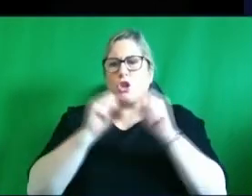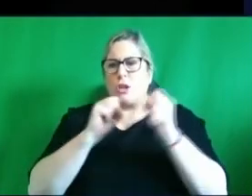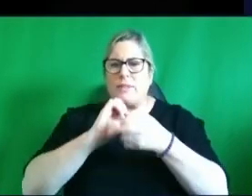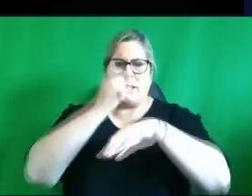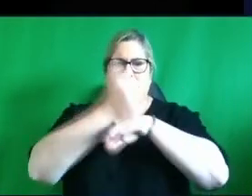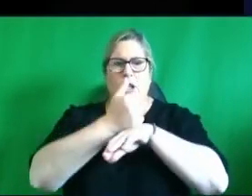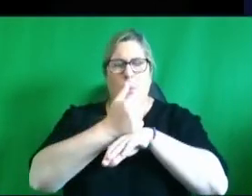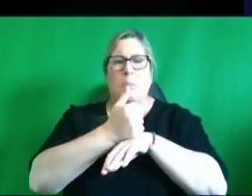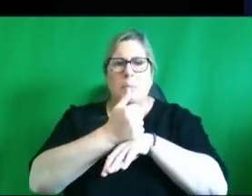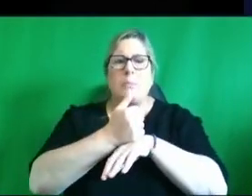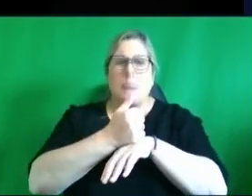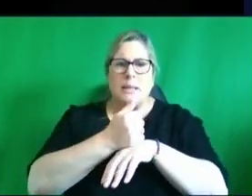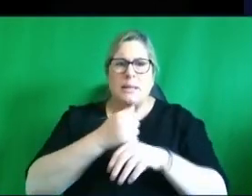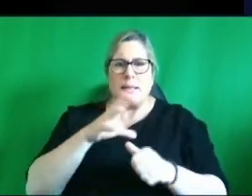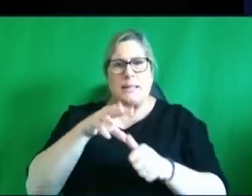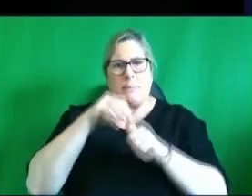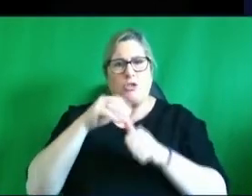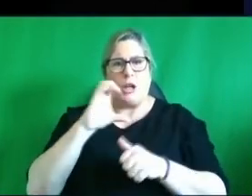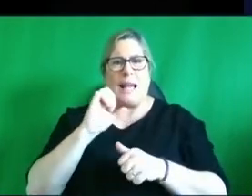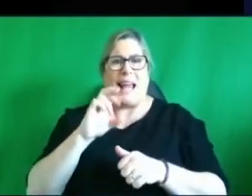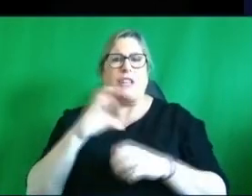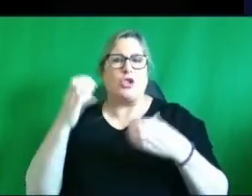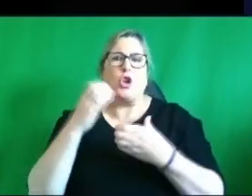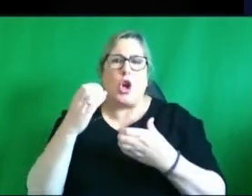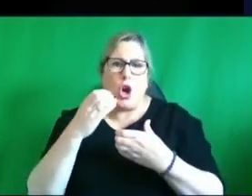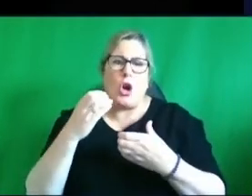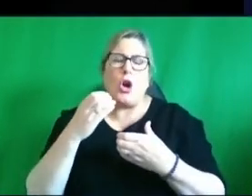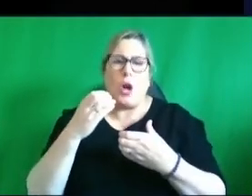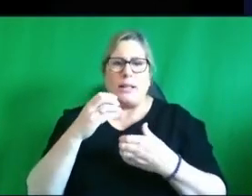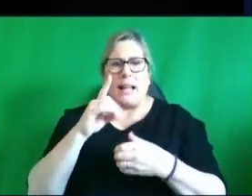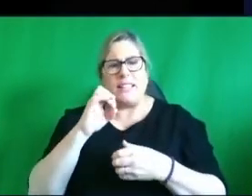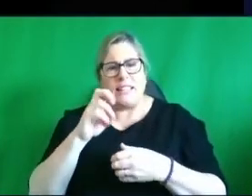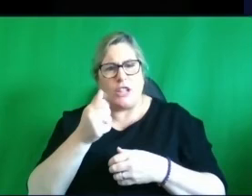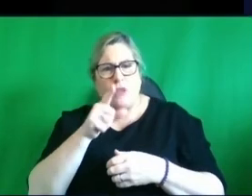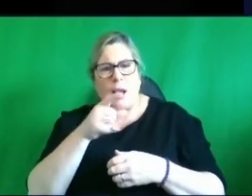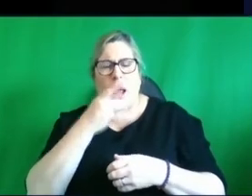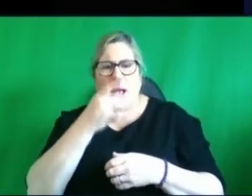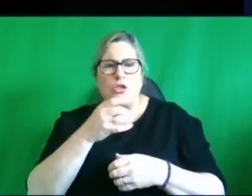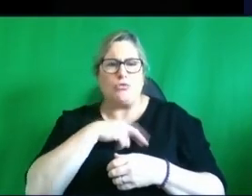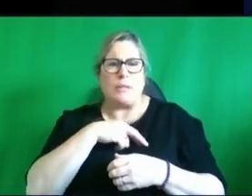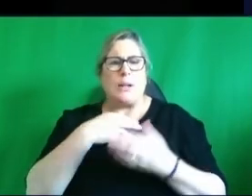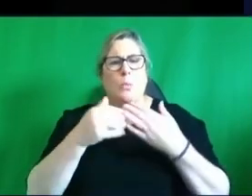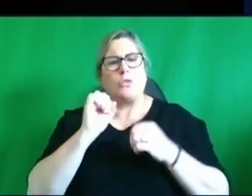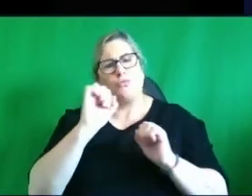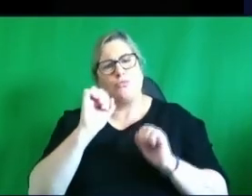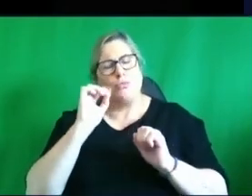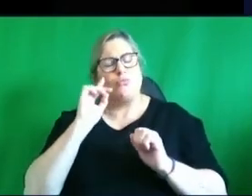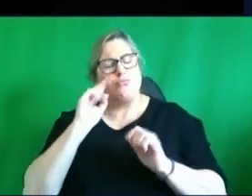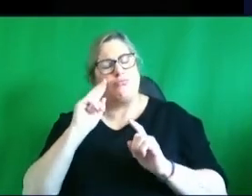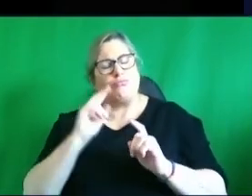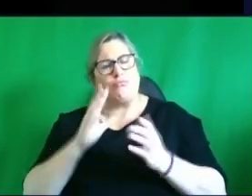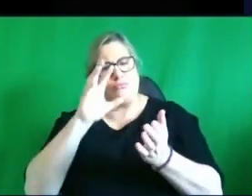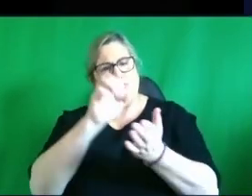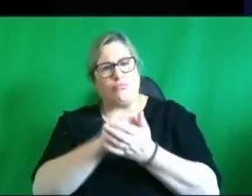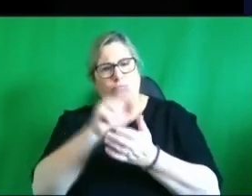as we know uh in cancer care there uh and uh geirdre i want to come to you really assess for what you know your insight really from the research that